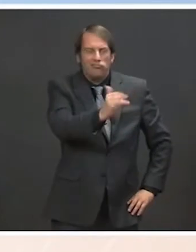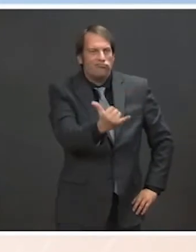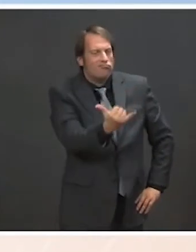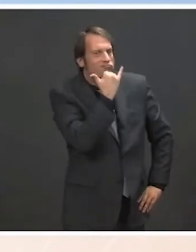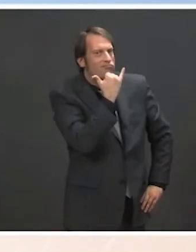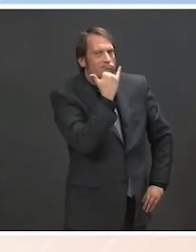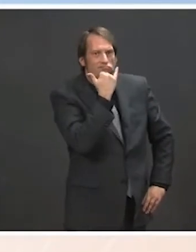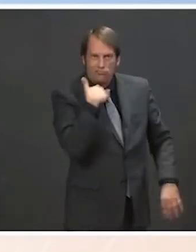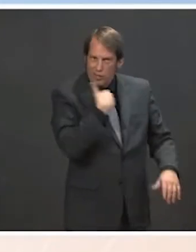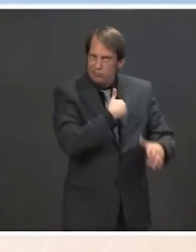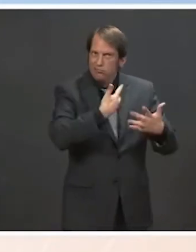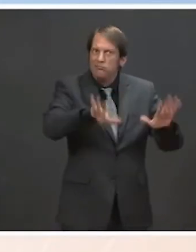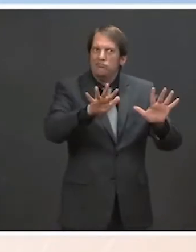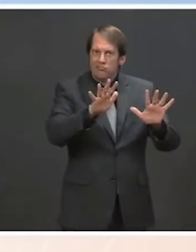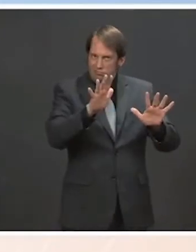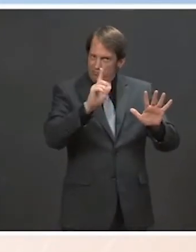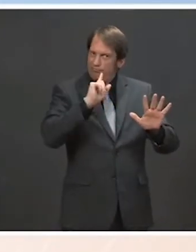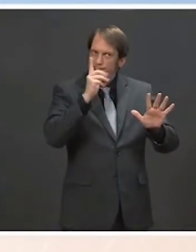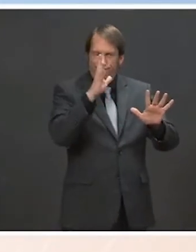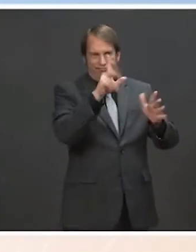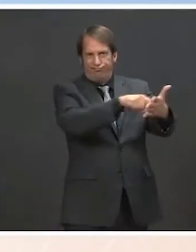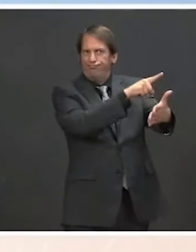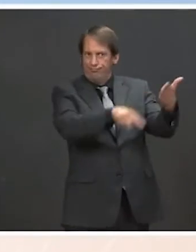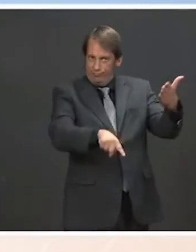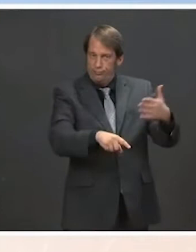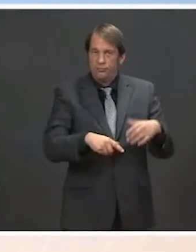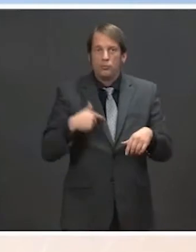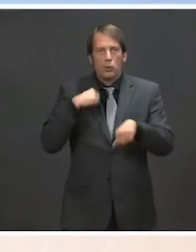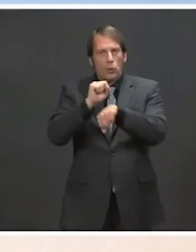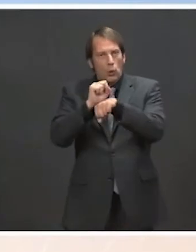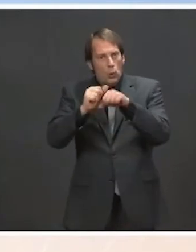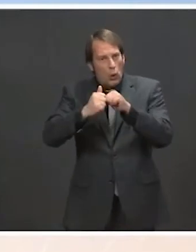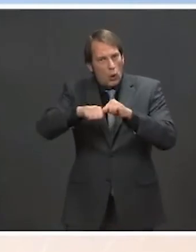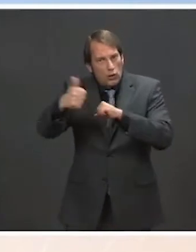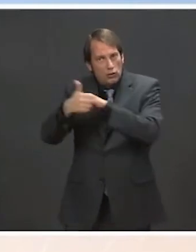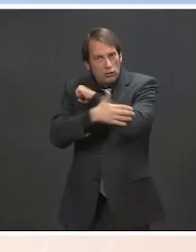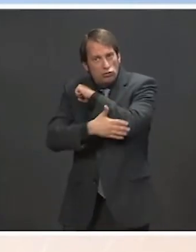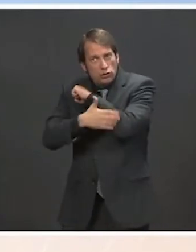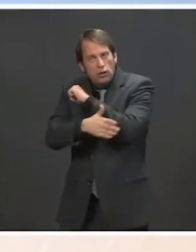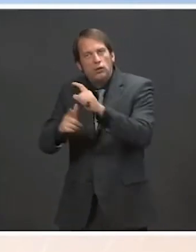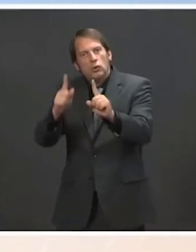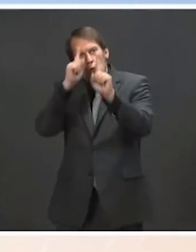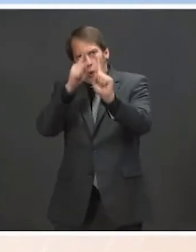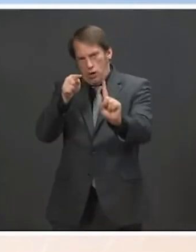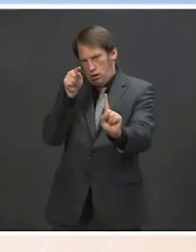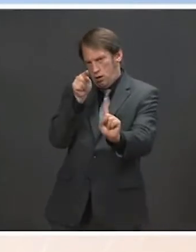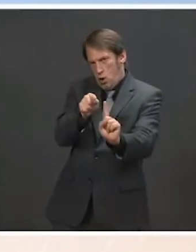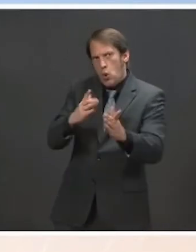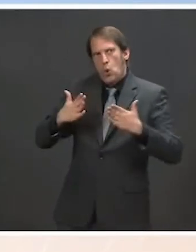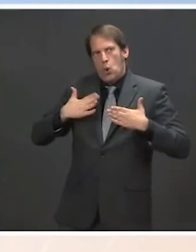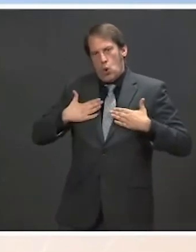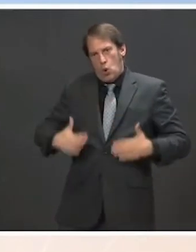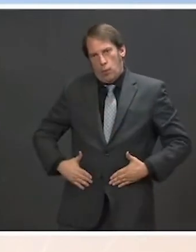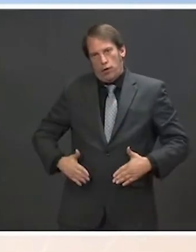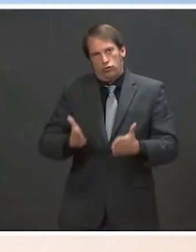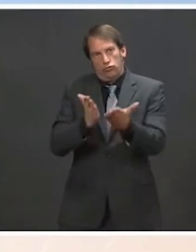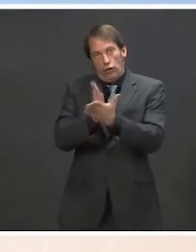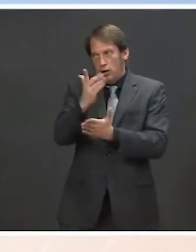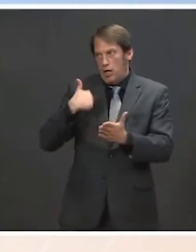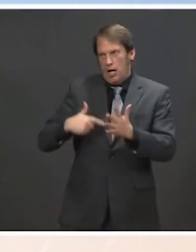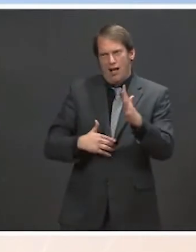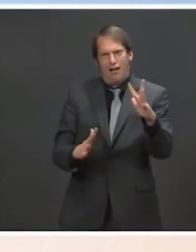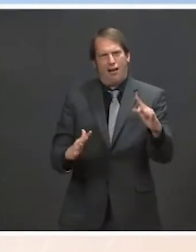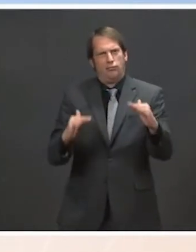multilaterally to advance respect for human rights. And we continue to have grave concerns about China's crimes against humanity and